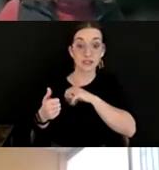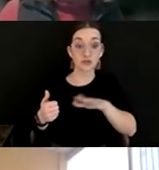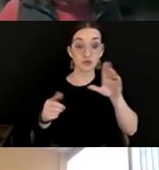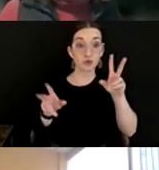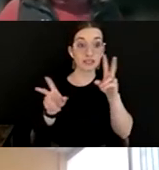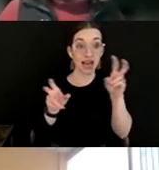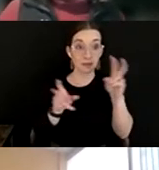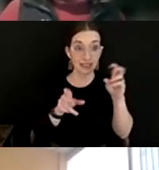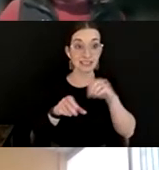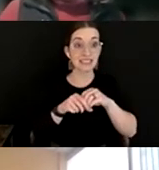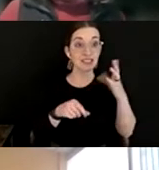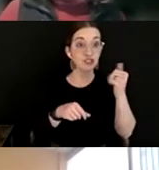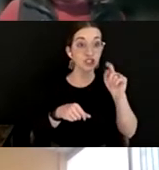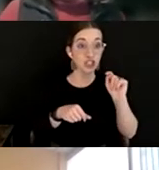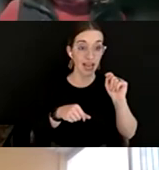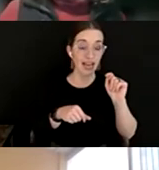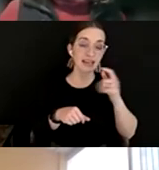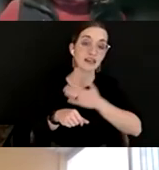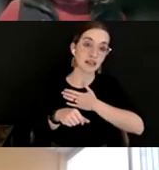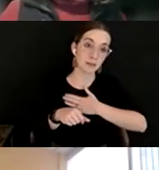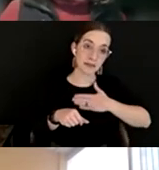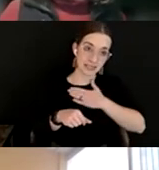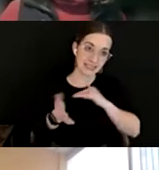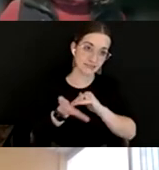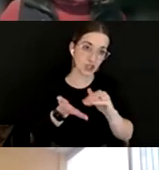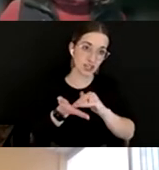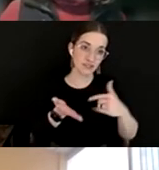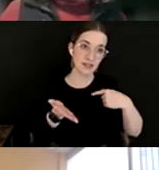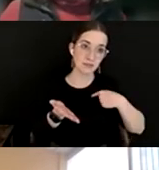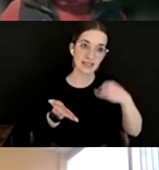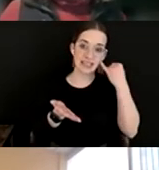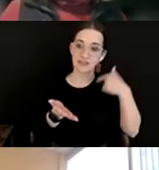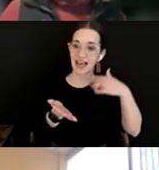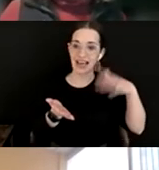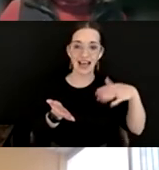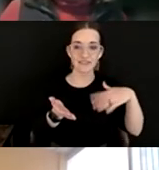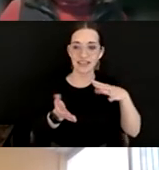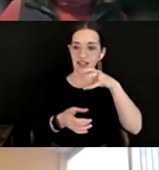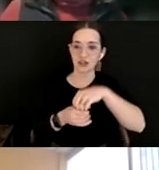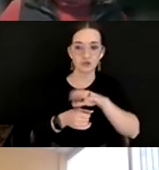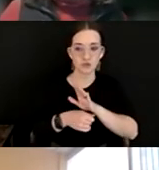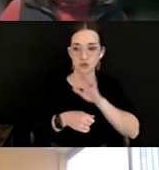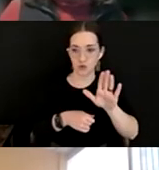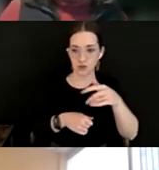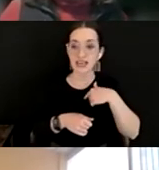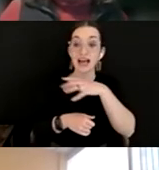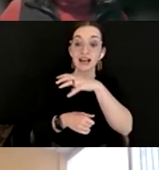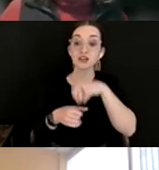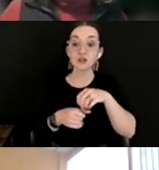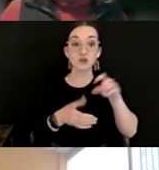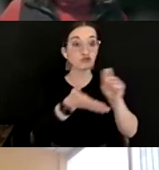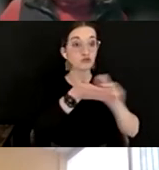as we've been going here. Please forgive me if I did not include yours. I included a write in option as well.